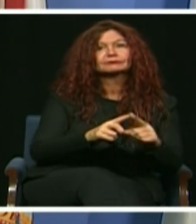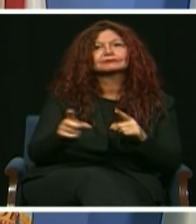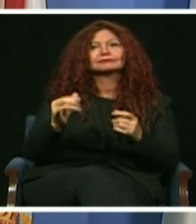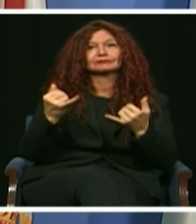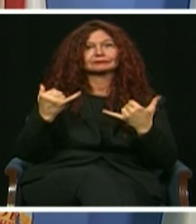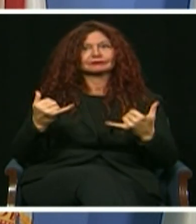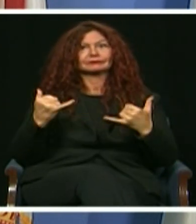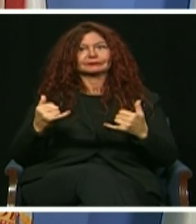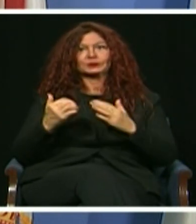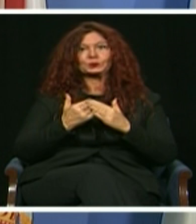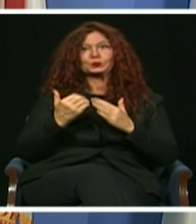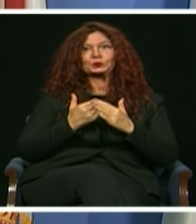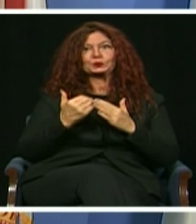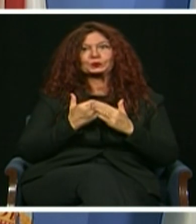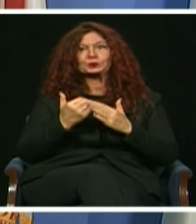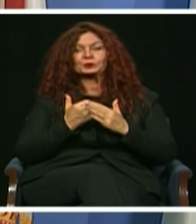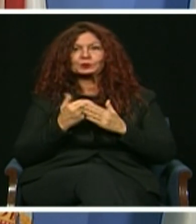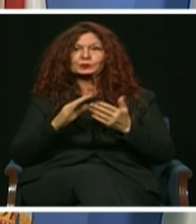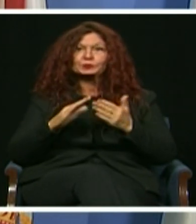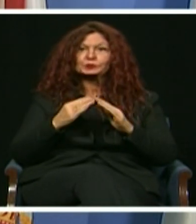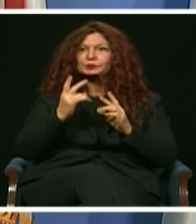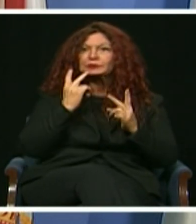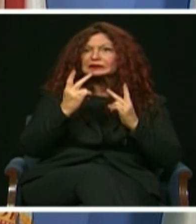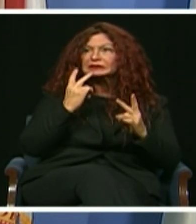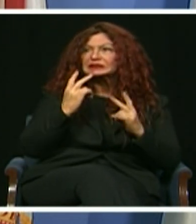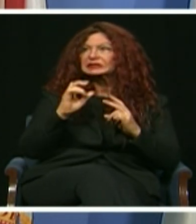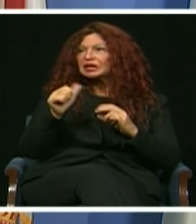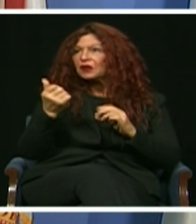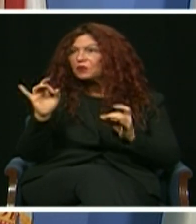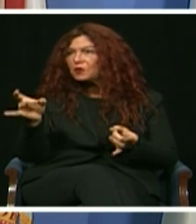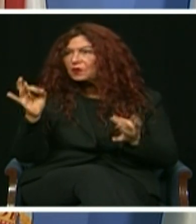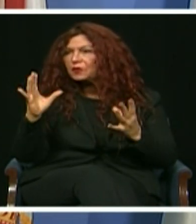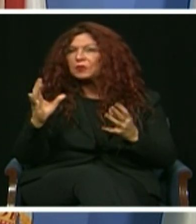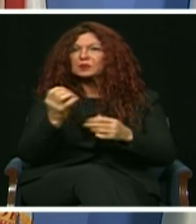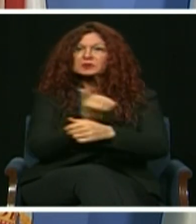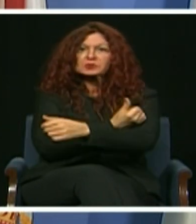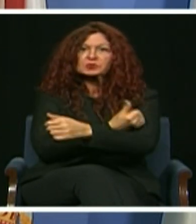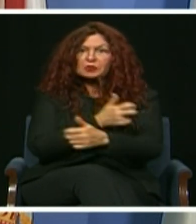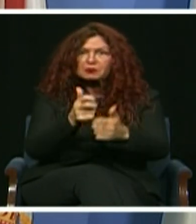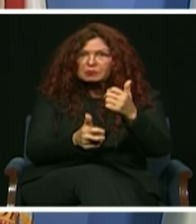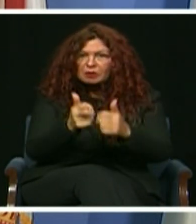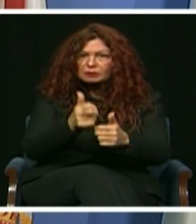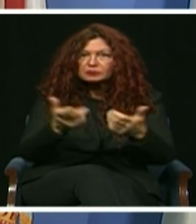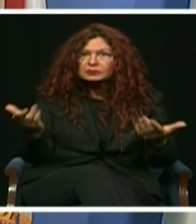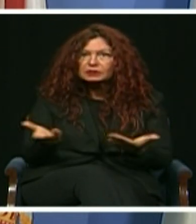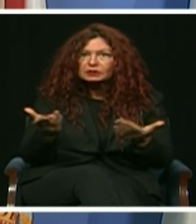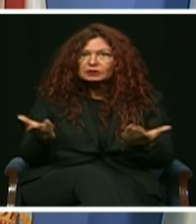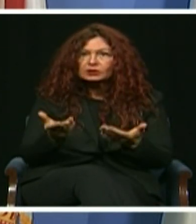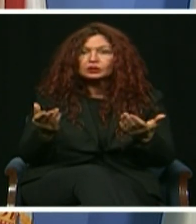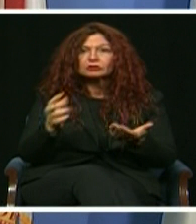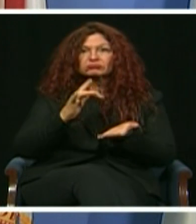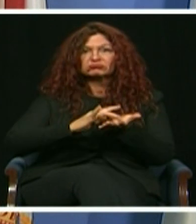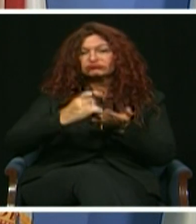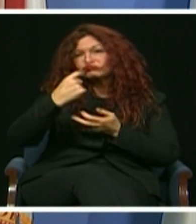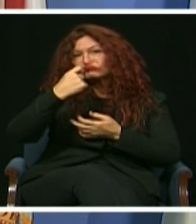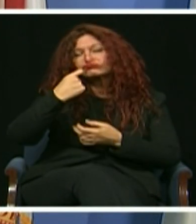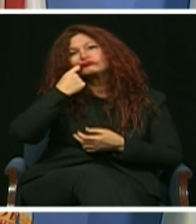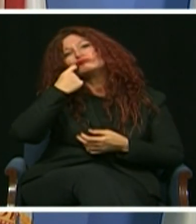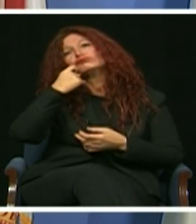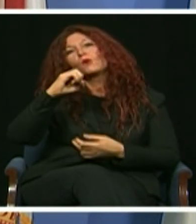infiltrating our community. The data they produced on opioid-related deaths is helping save lives.